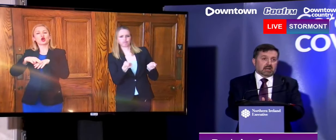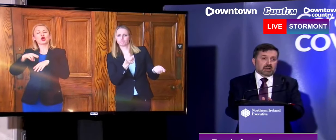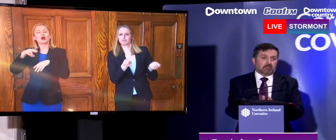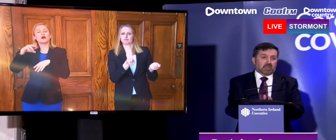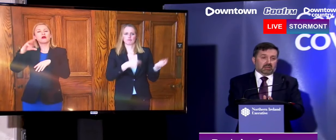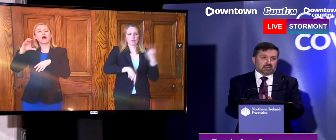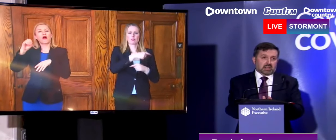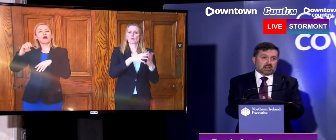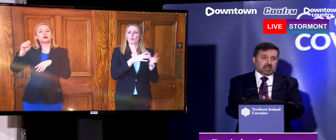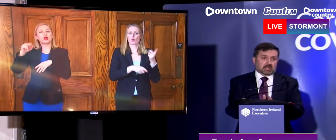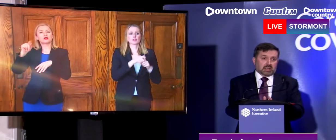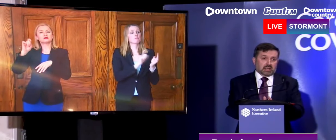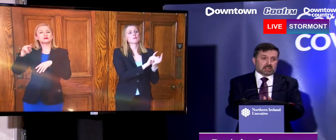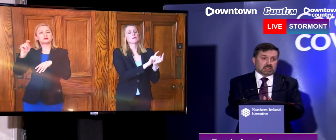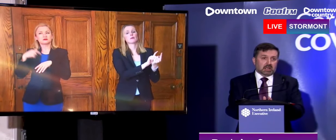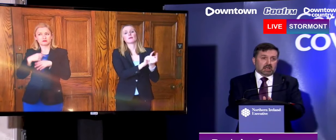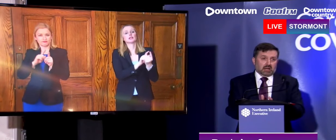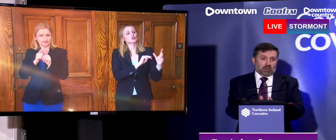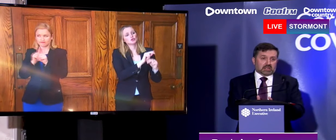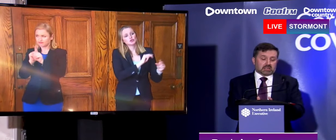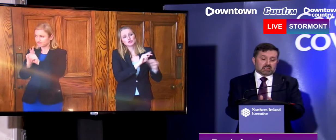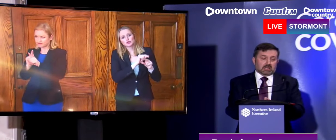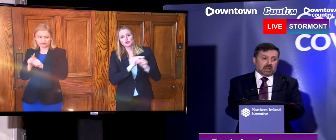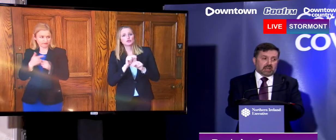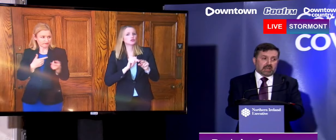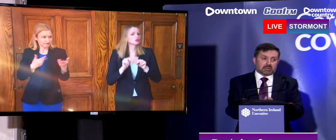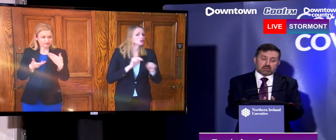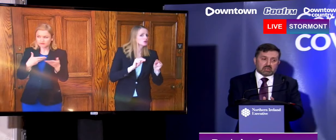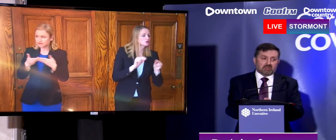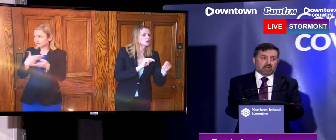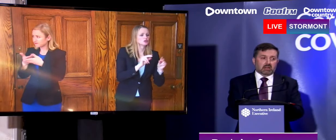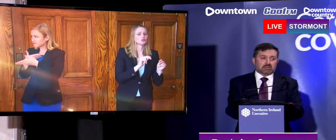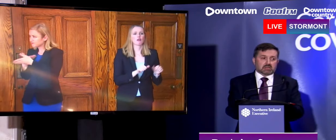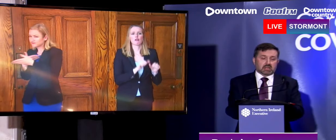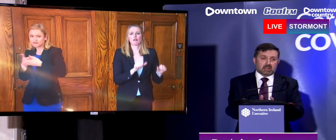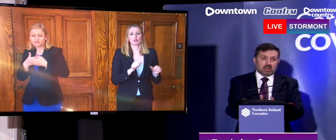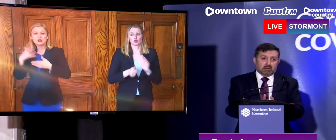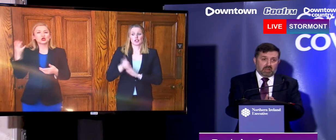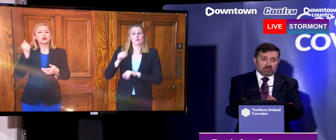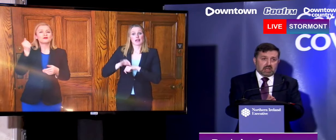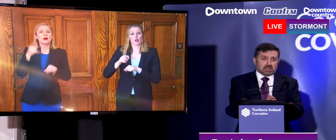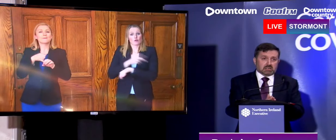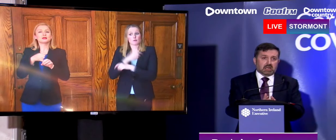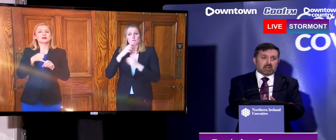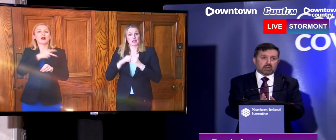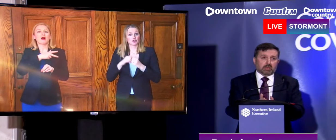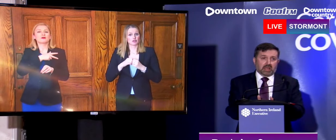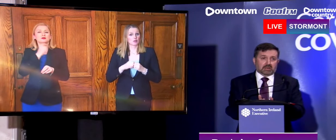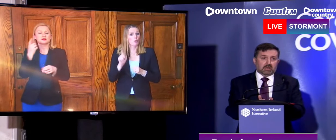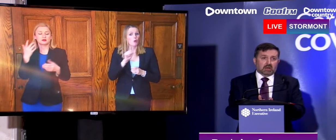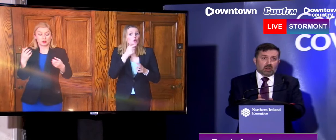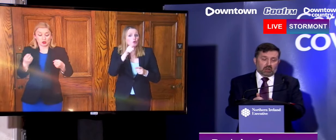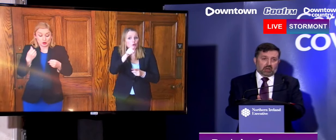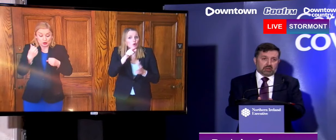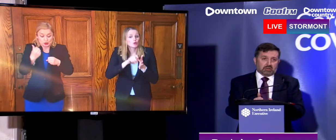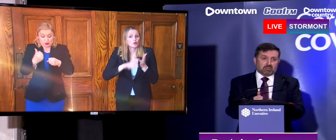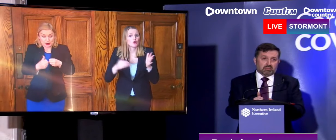that facility in the days and weeks that lie ahead. So as the Chief Medical Officer said, people's actions today will depend